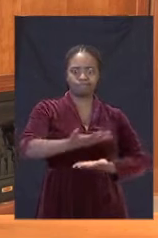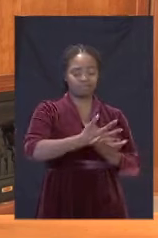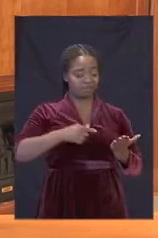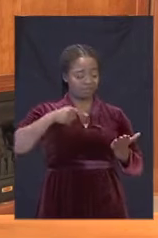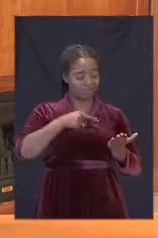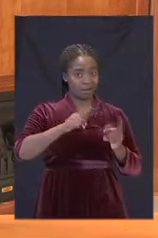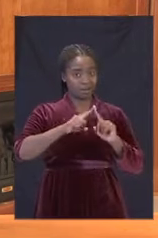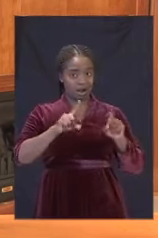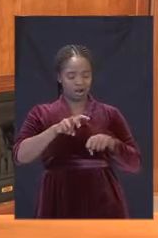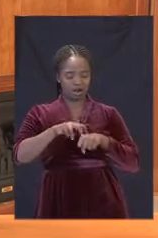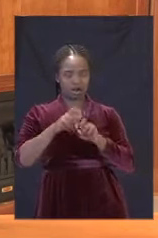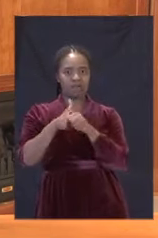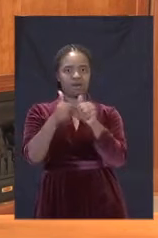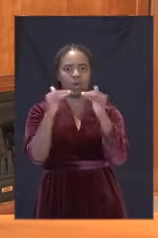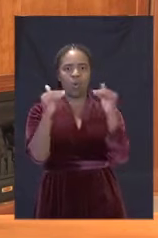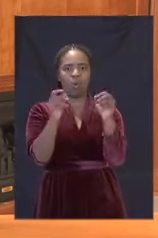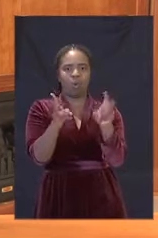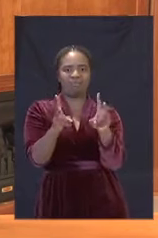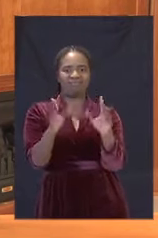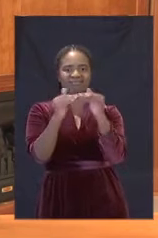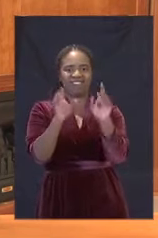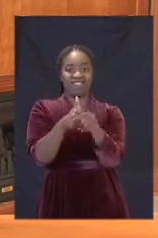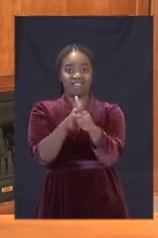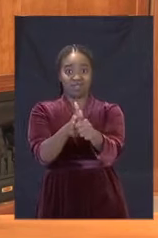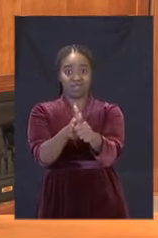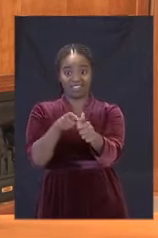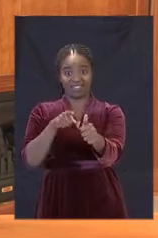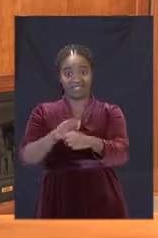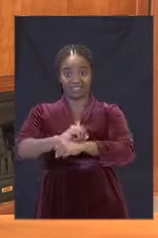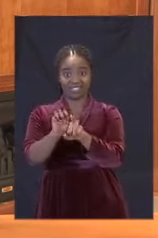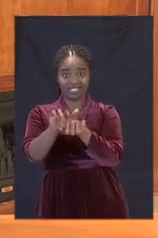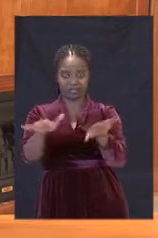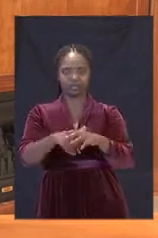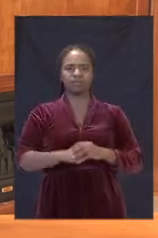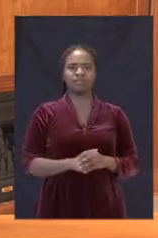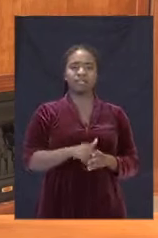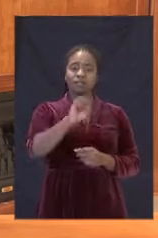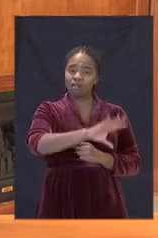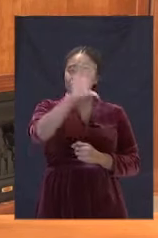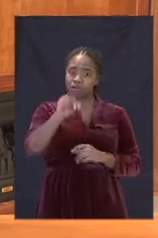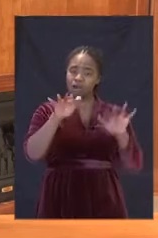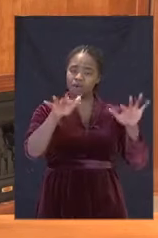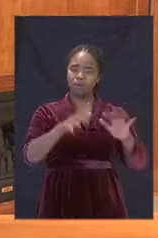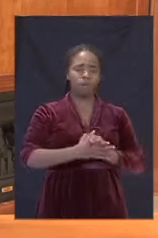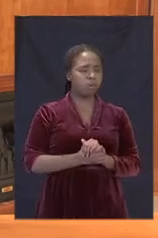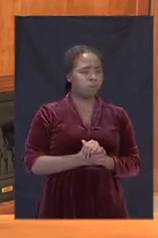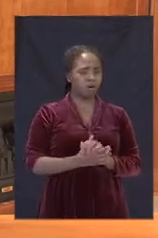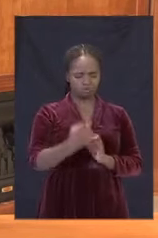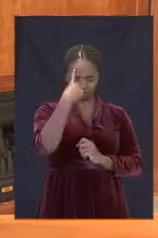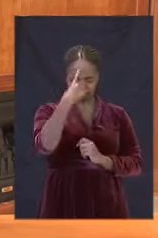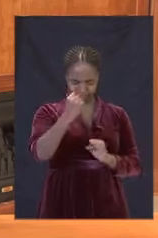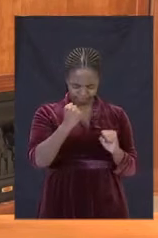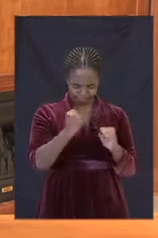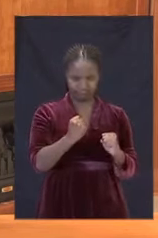norms and standards. South Africans are a people of deep faith. Our